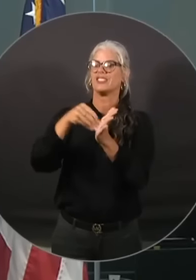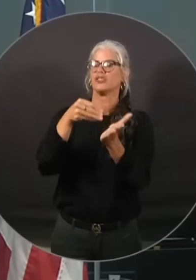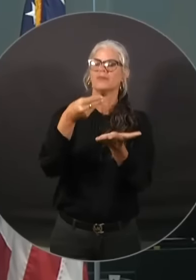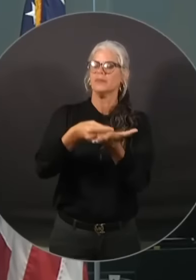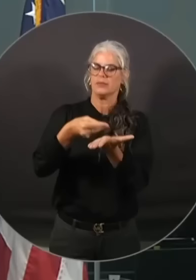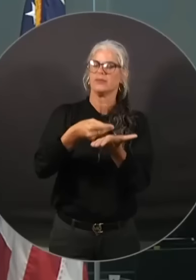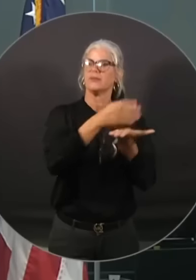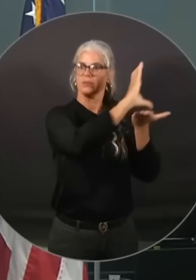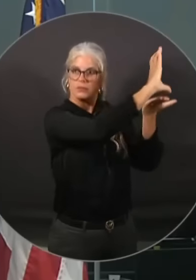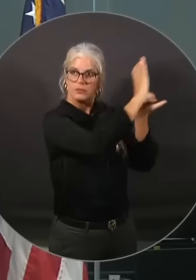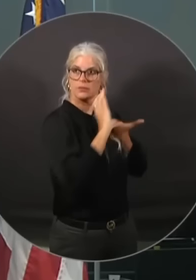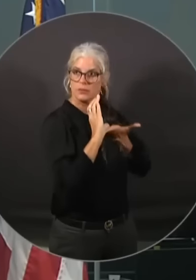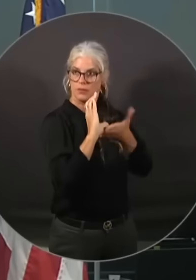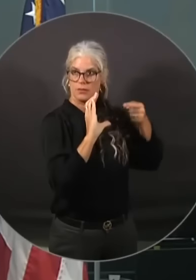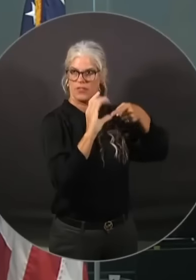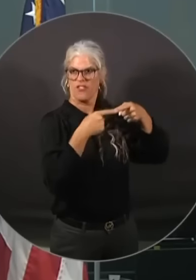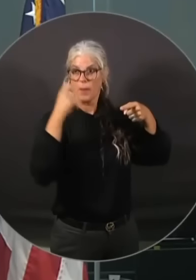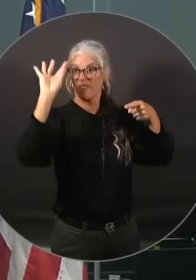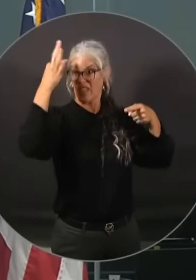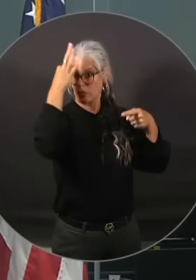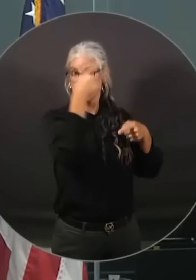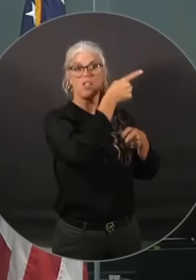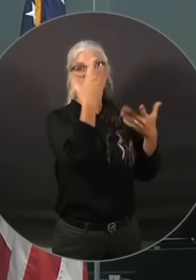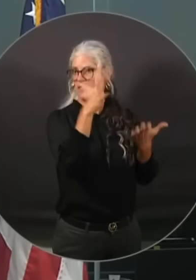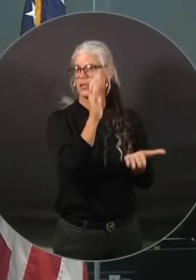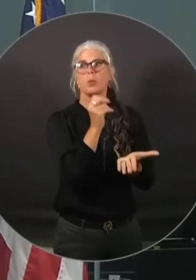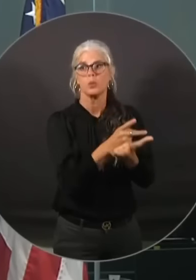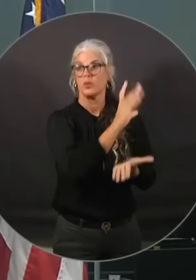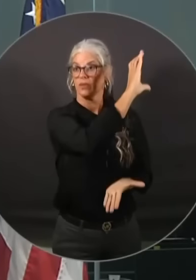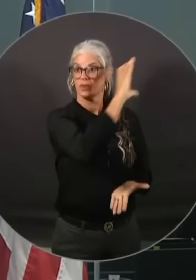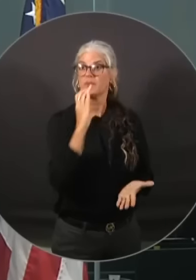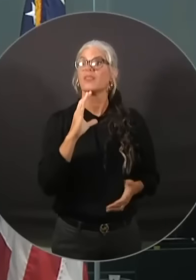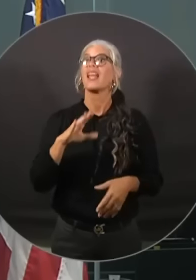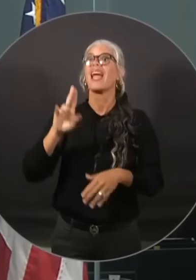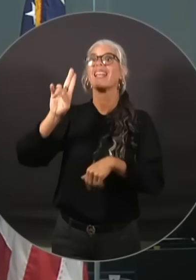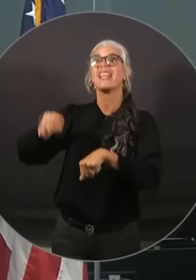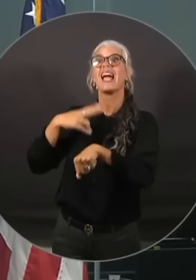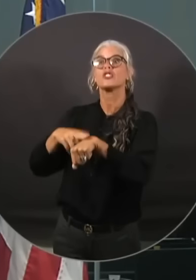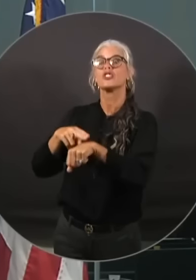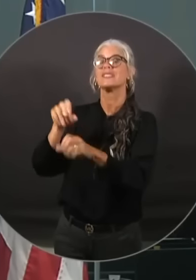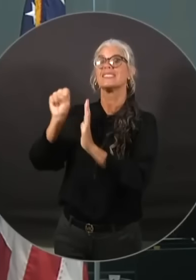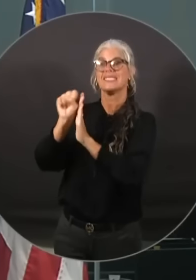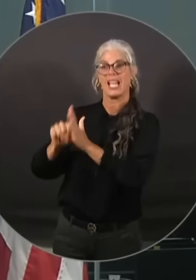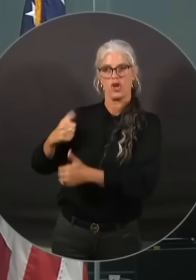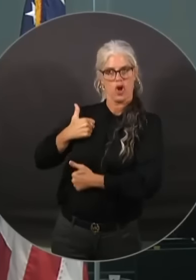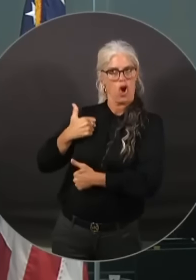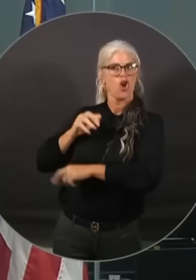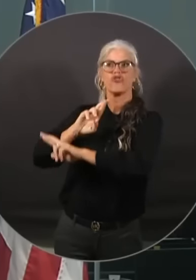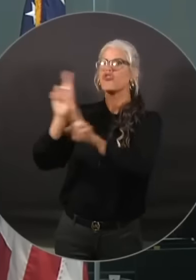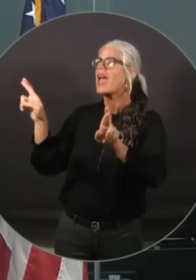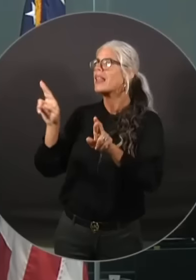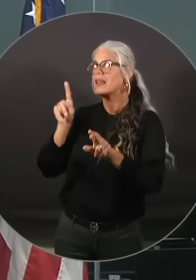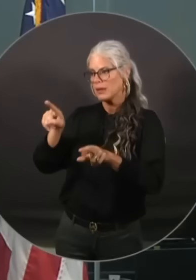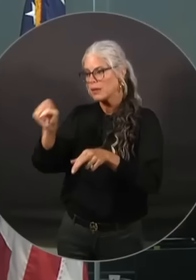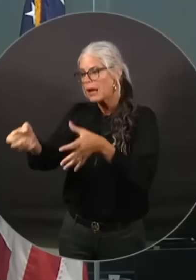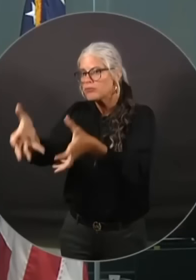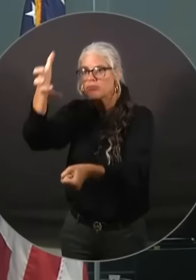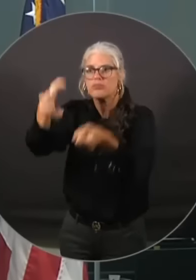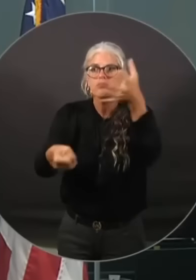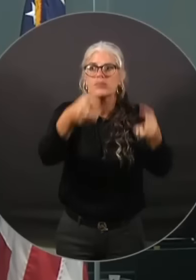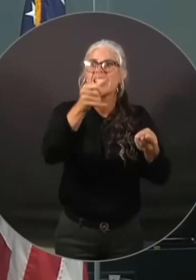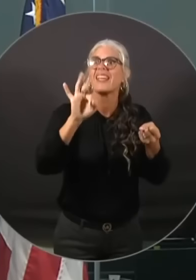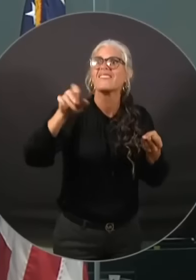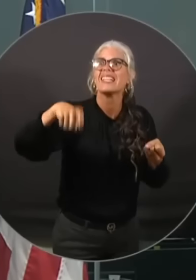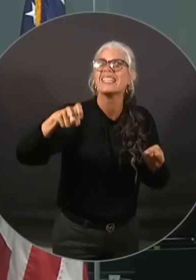declaration was approved. Our National State Guard are ready for search, rescue and humanitarian assistance